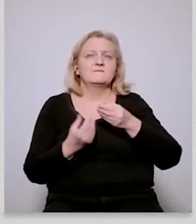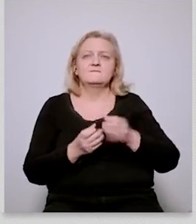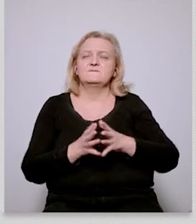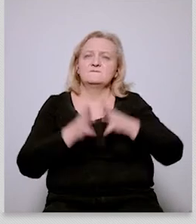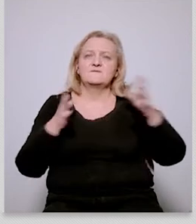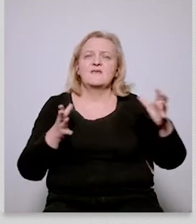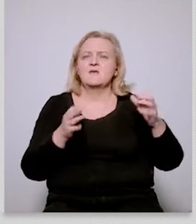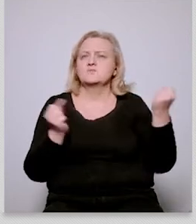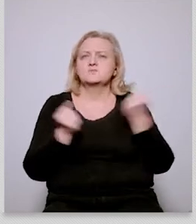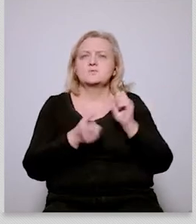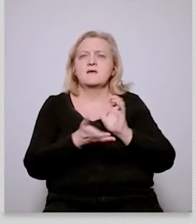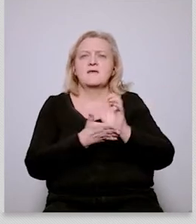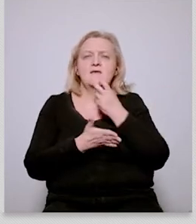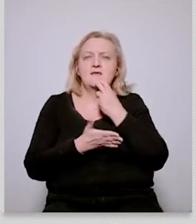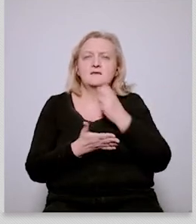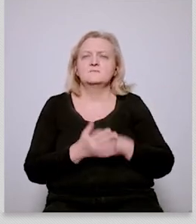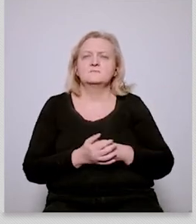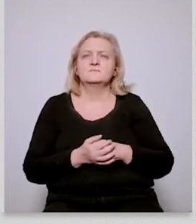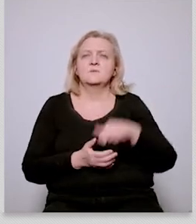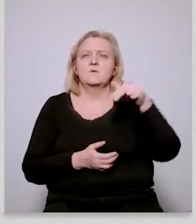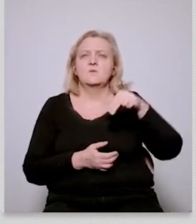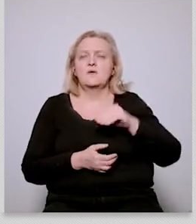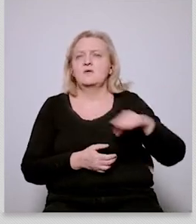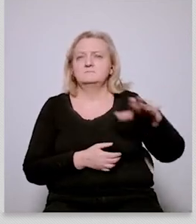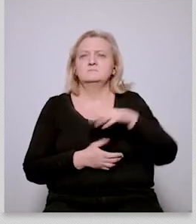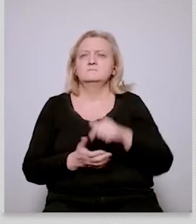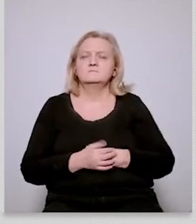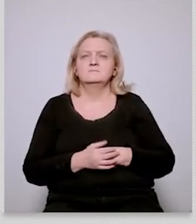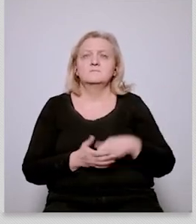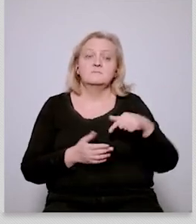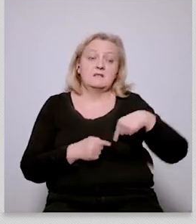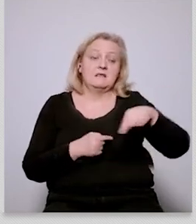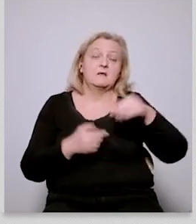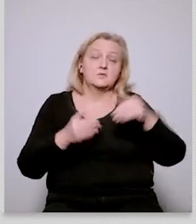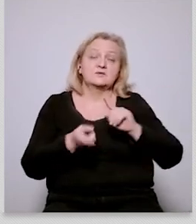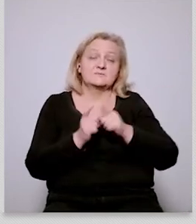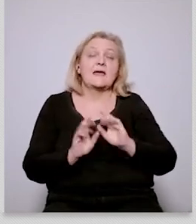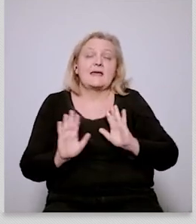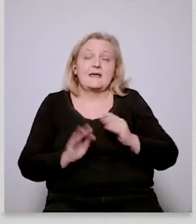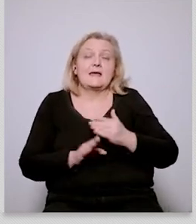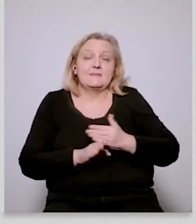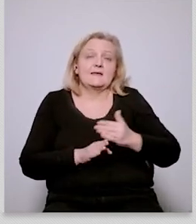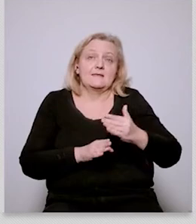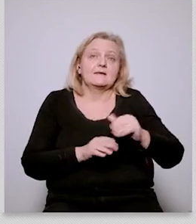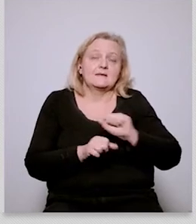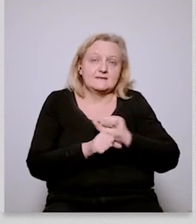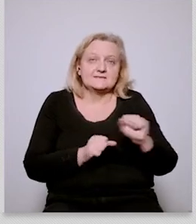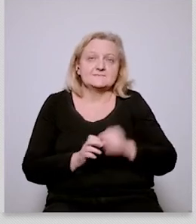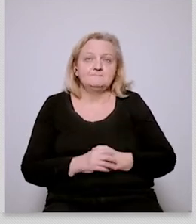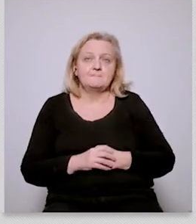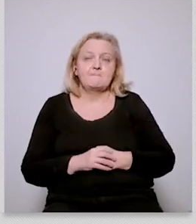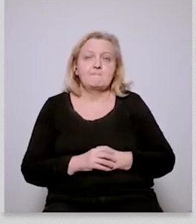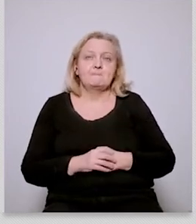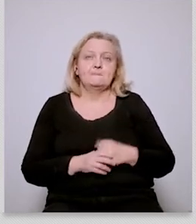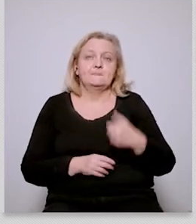this might change very soon but i mean this is the reality still and of course i mean this also omits the fact that we're just importing many